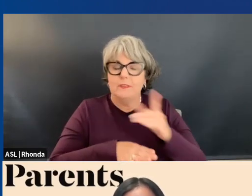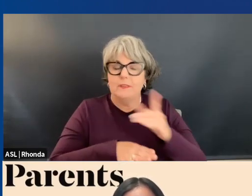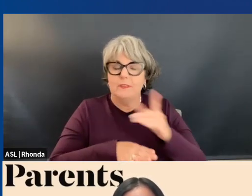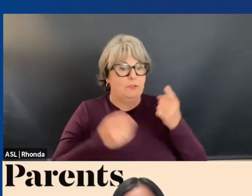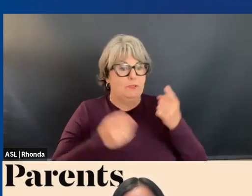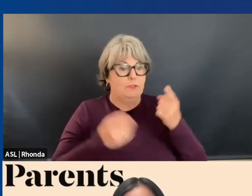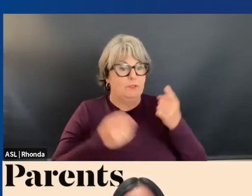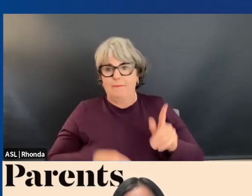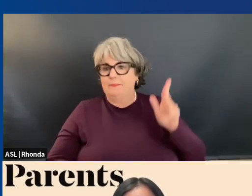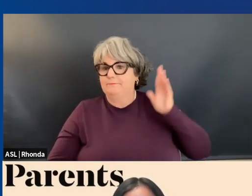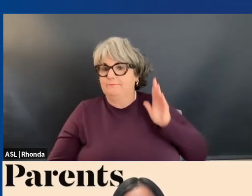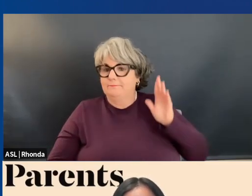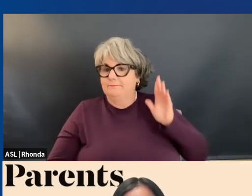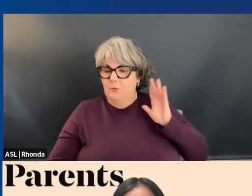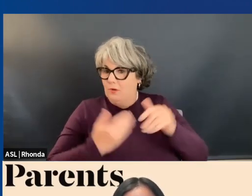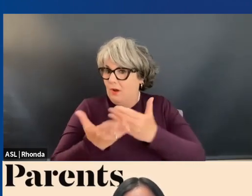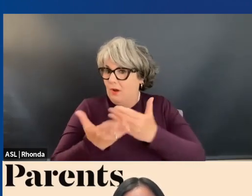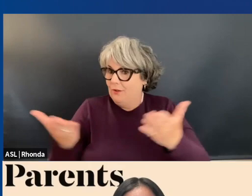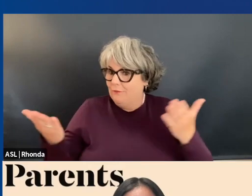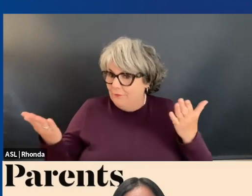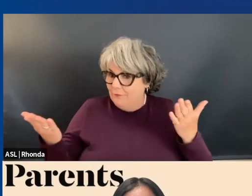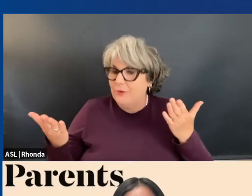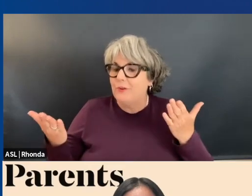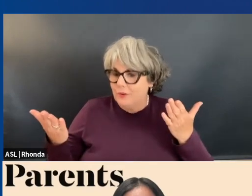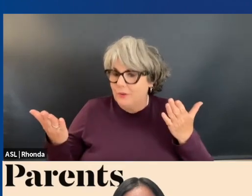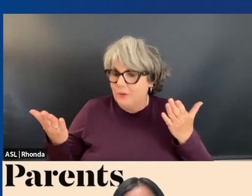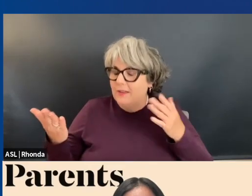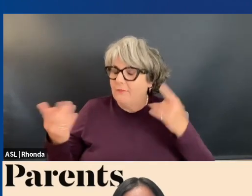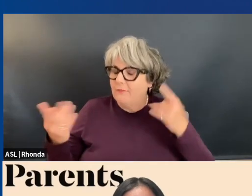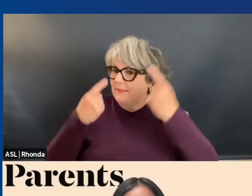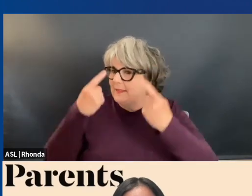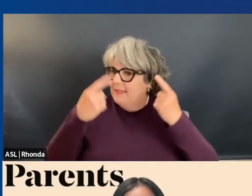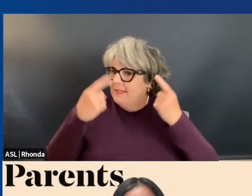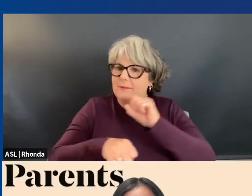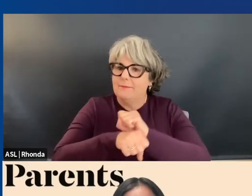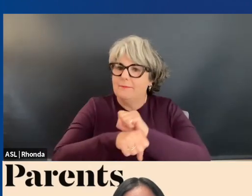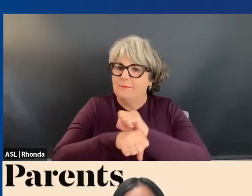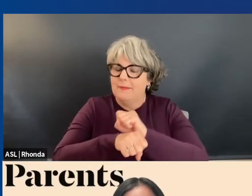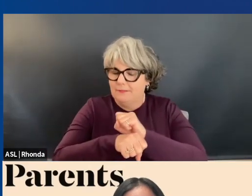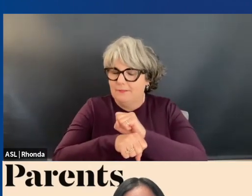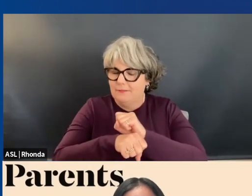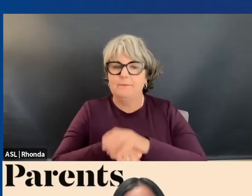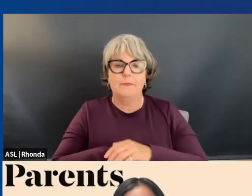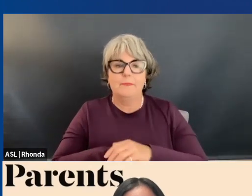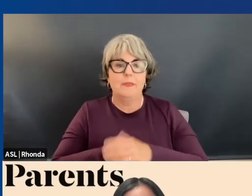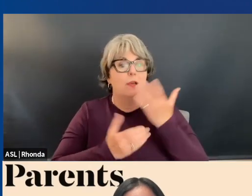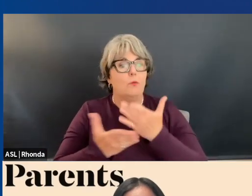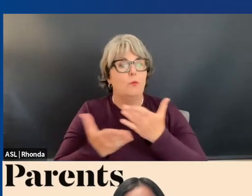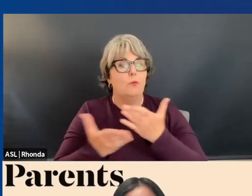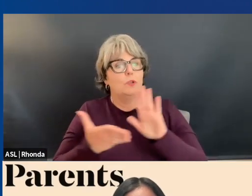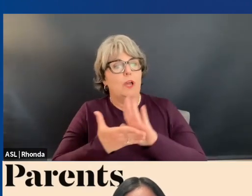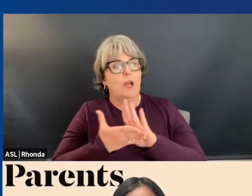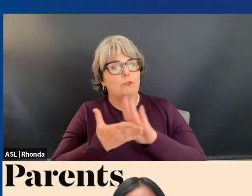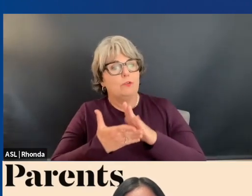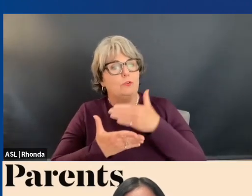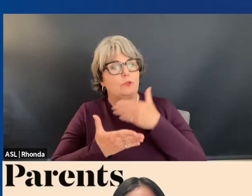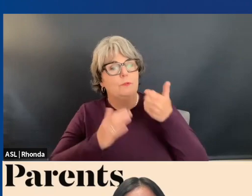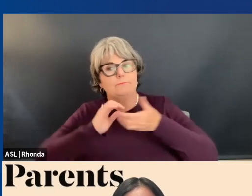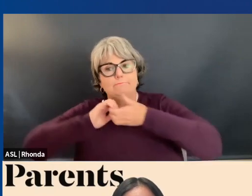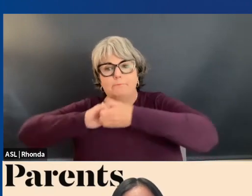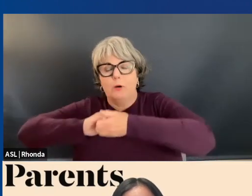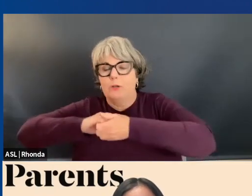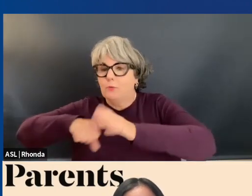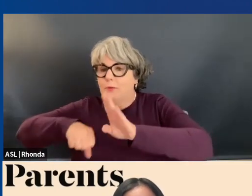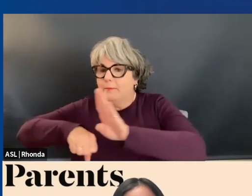exist when all of us who are now parents were considering our own futures. And that's why we want our schools to better partner with business and